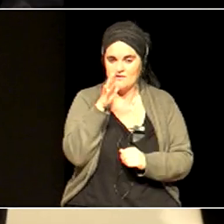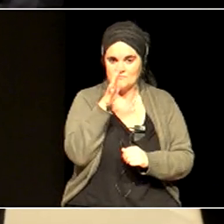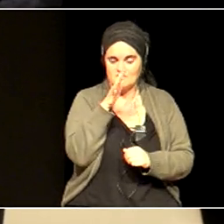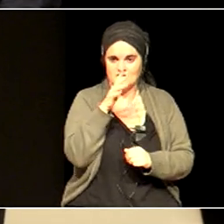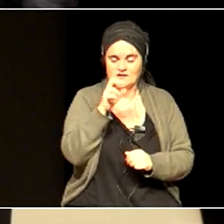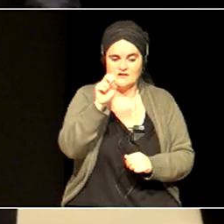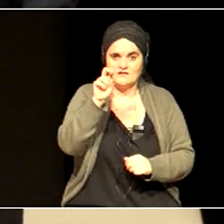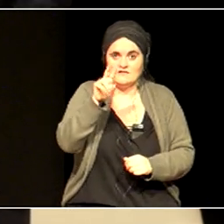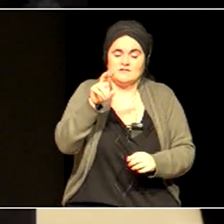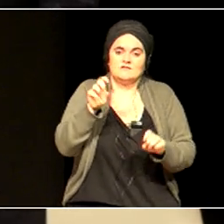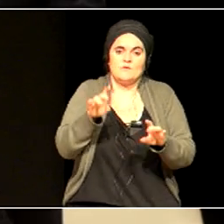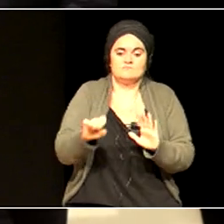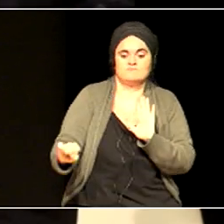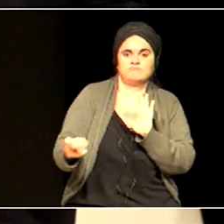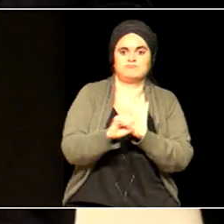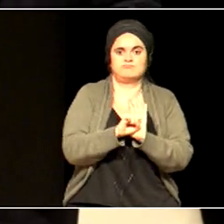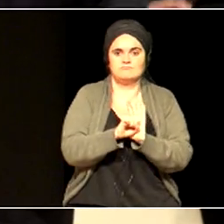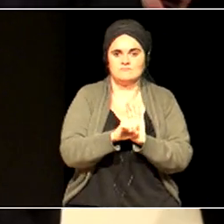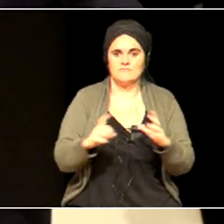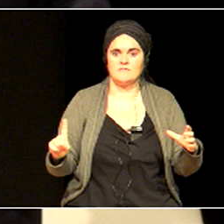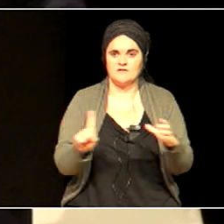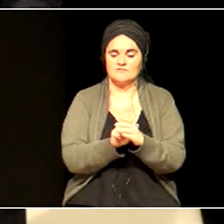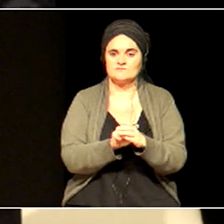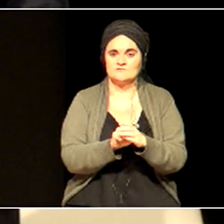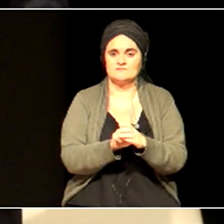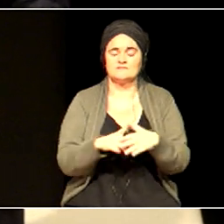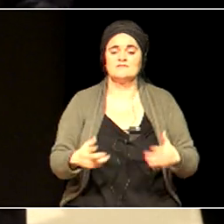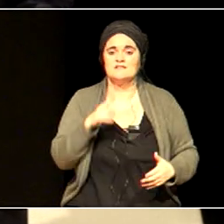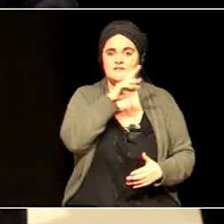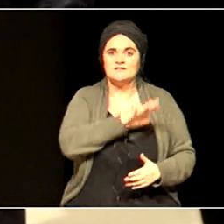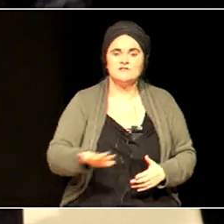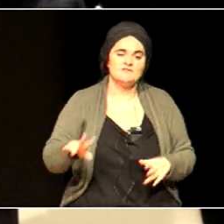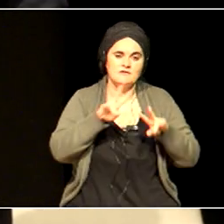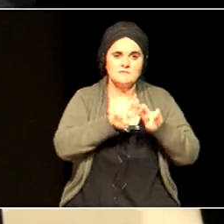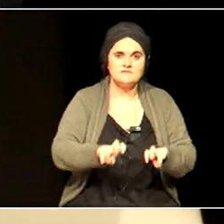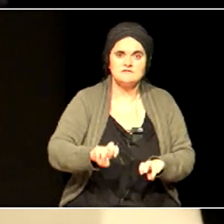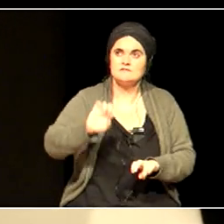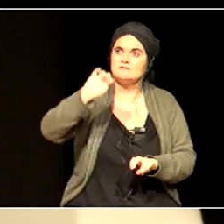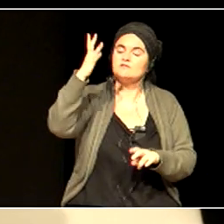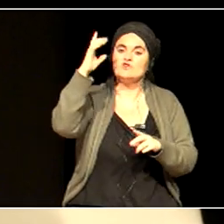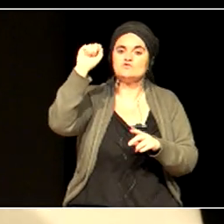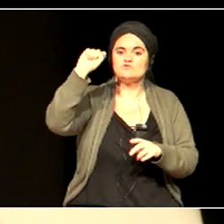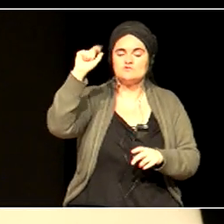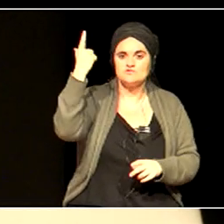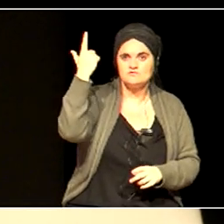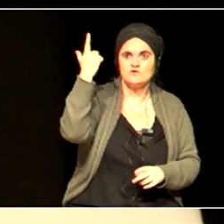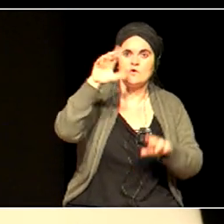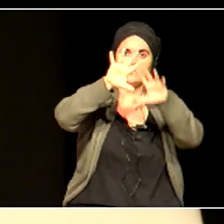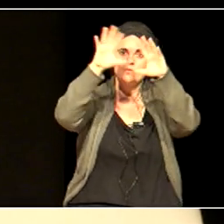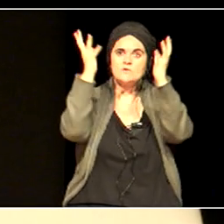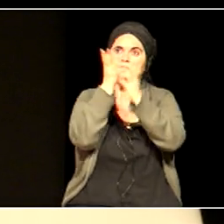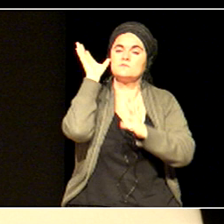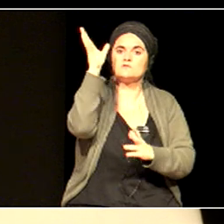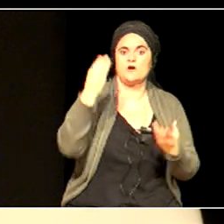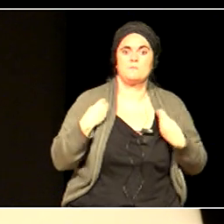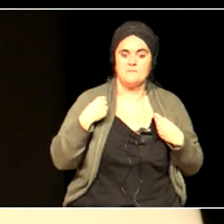Children investigate the Earth, the solar system, and the universe. Children study life on Earth. Children investigate sources of energy. And I'll come back